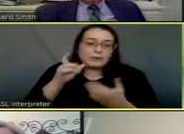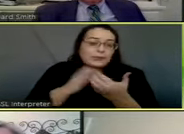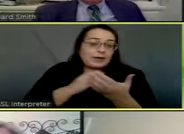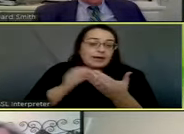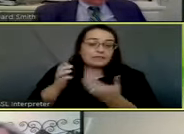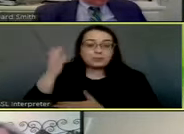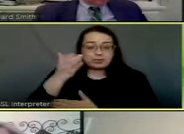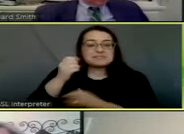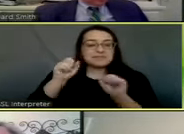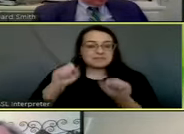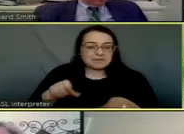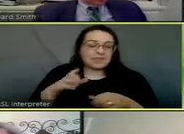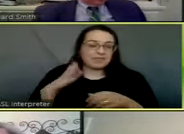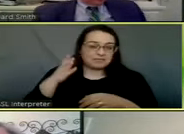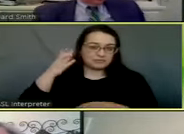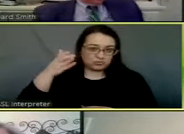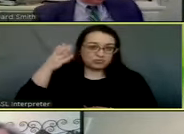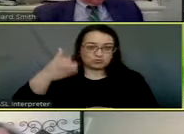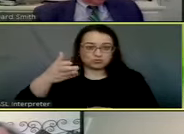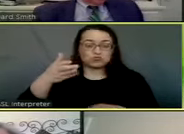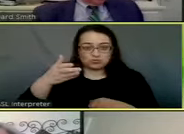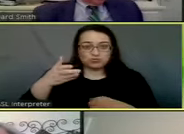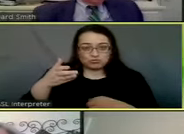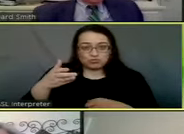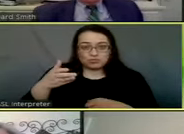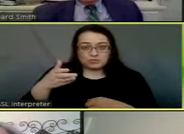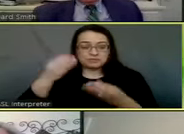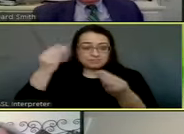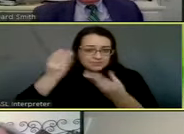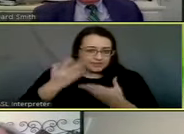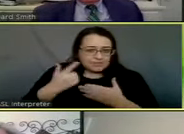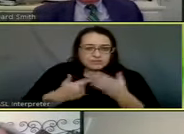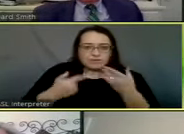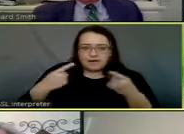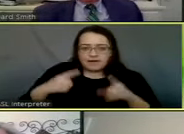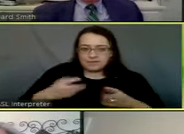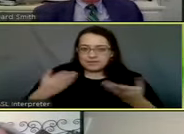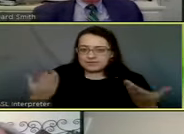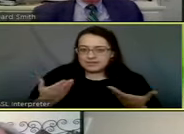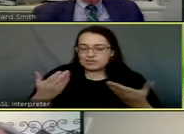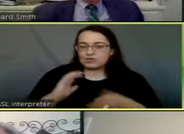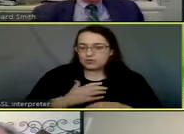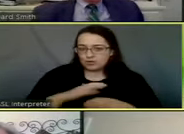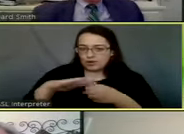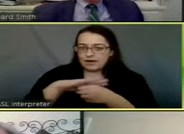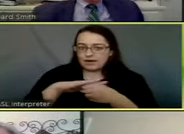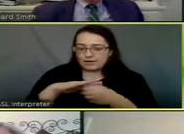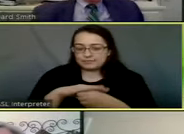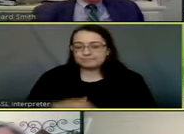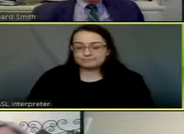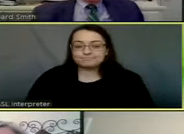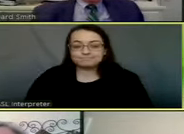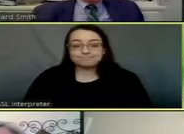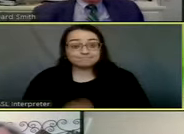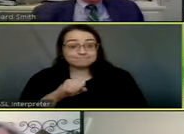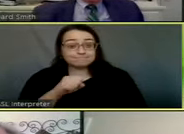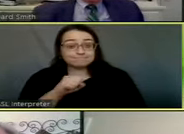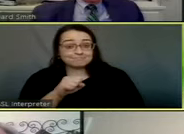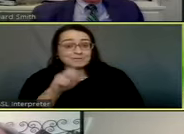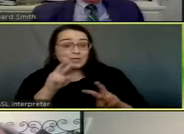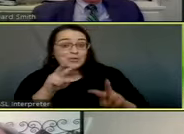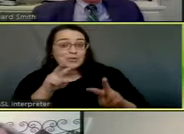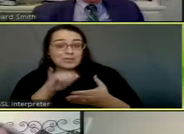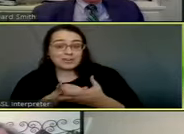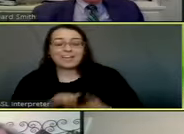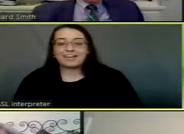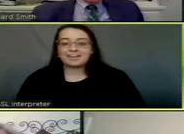do that. But have that, have y'all present that to tell us what happened in our city and in our area. And I'm sure it